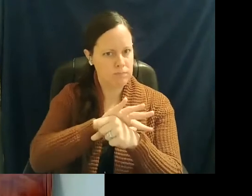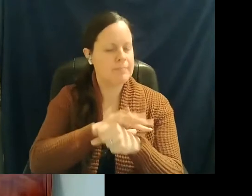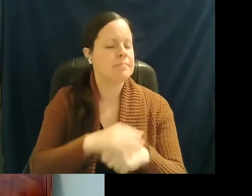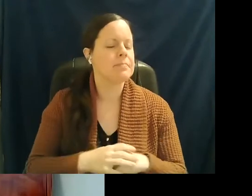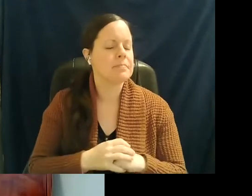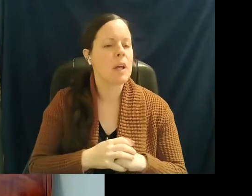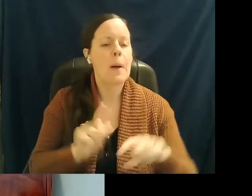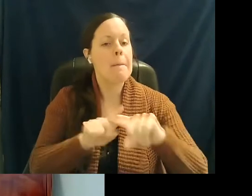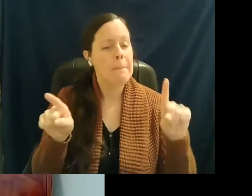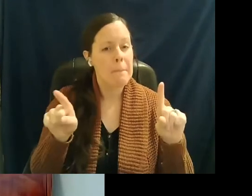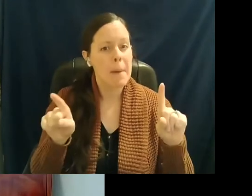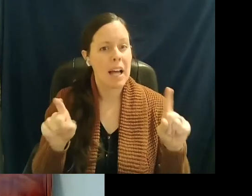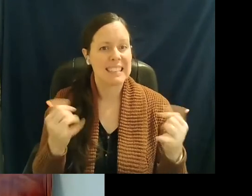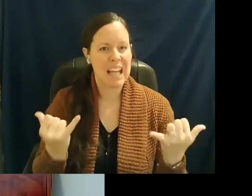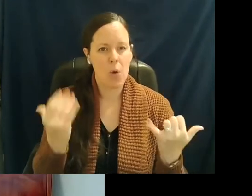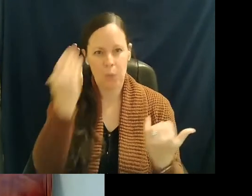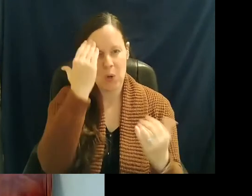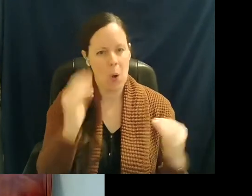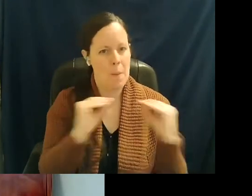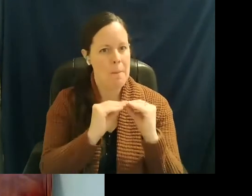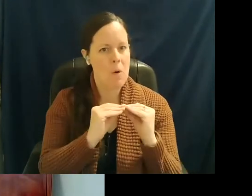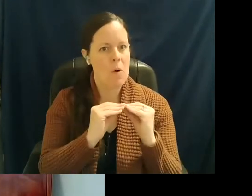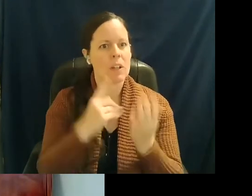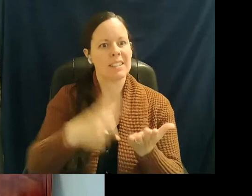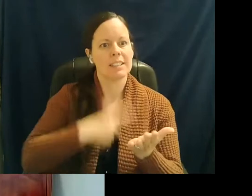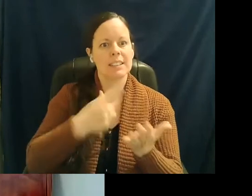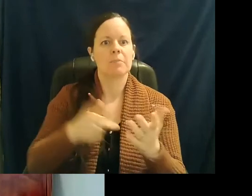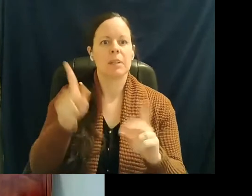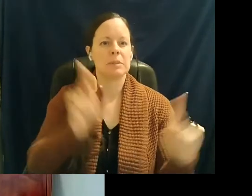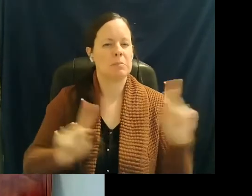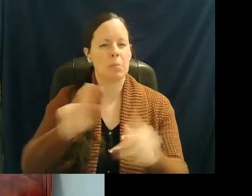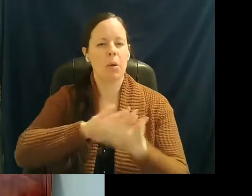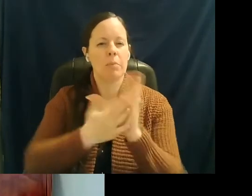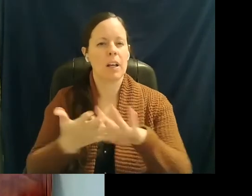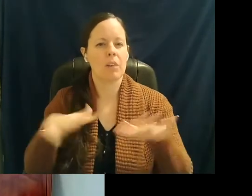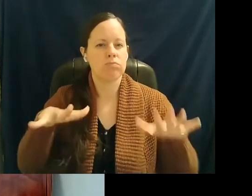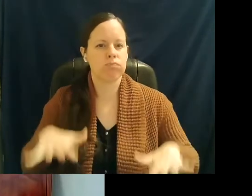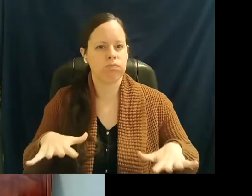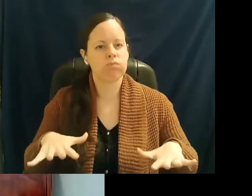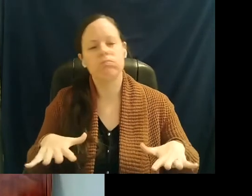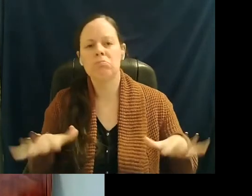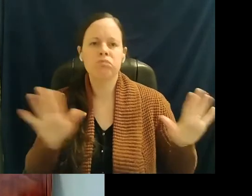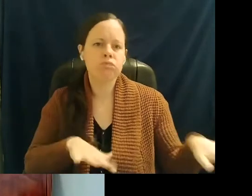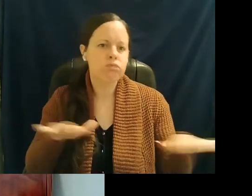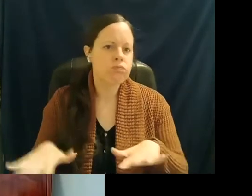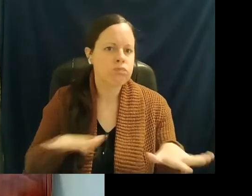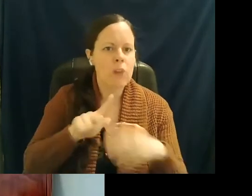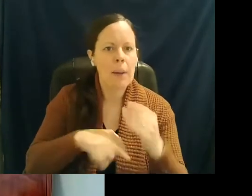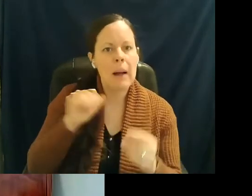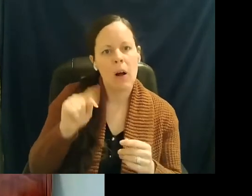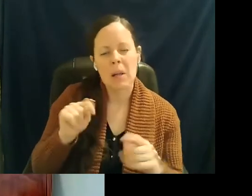and but with knowing more about it. I think sometimes people become too relaxed around it. And that makes us maybe worse off because we're not,